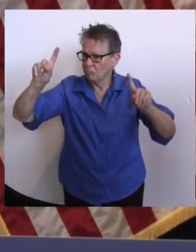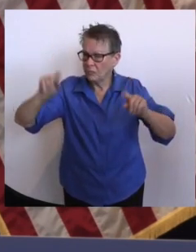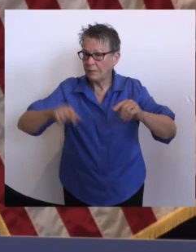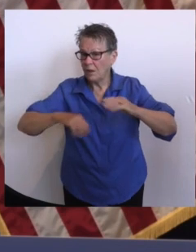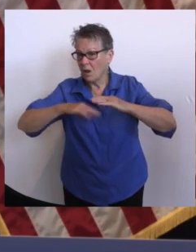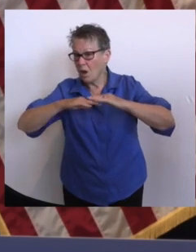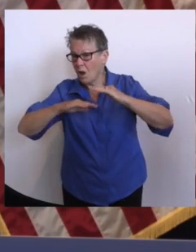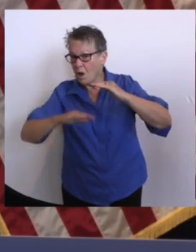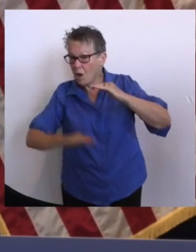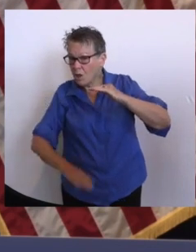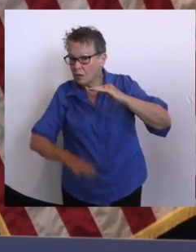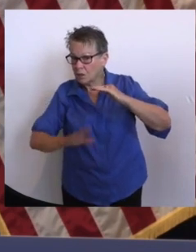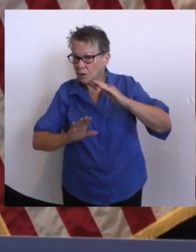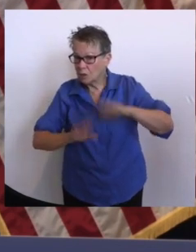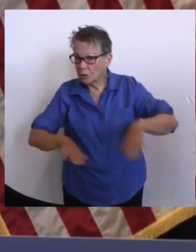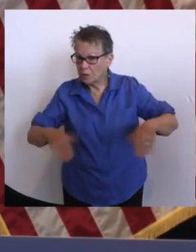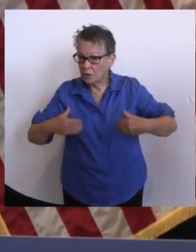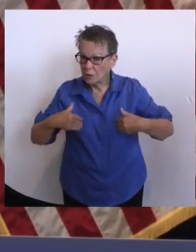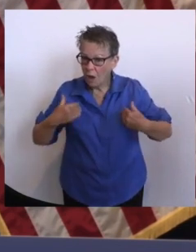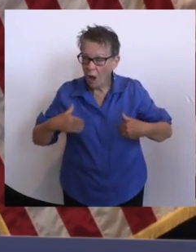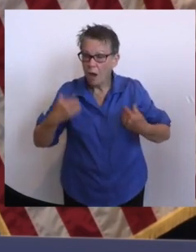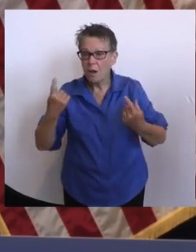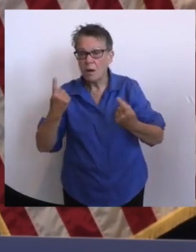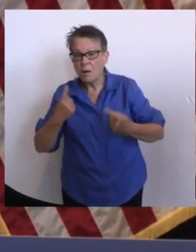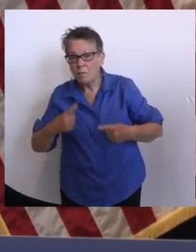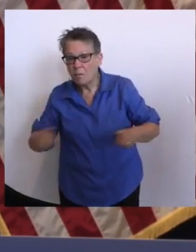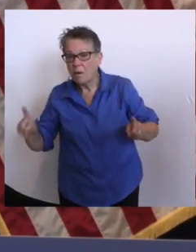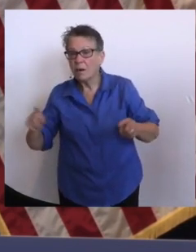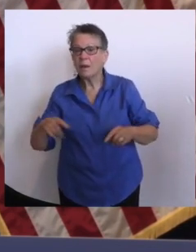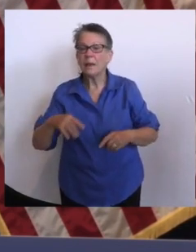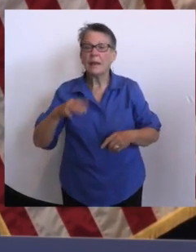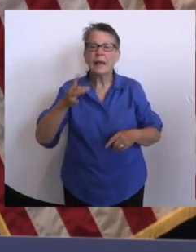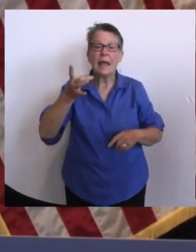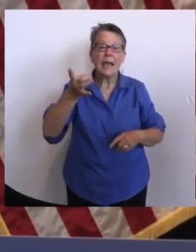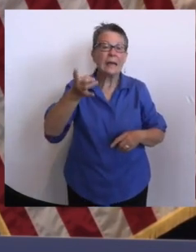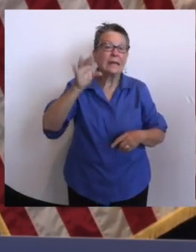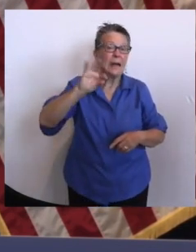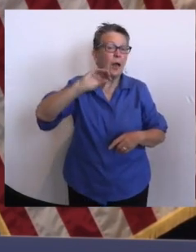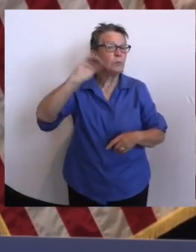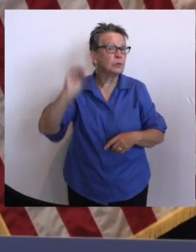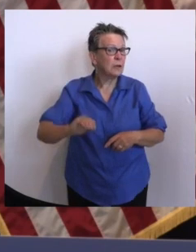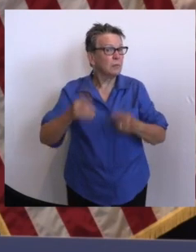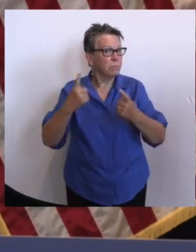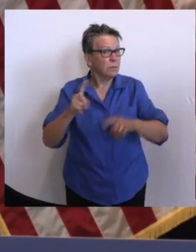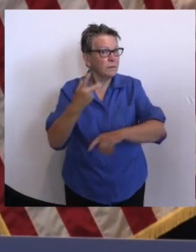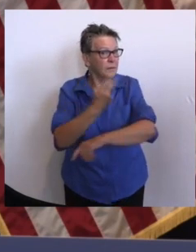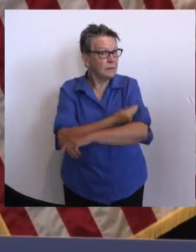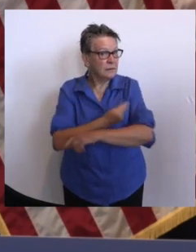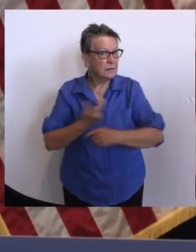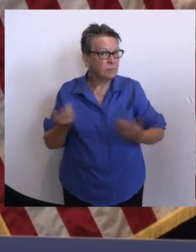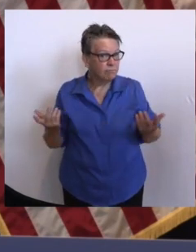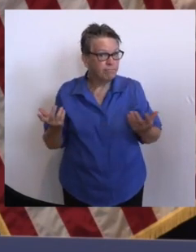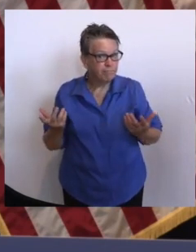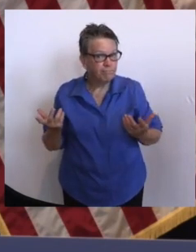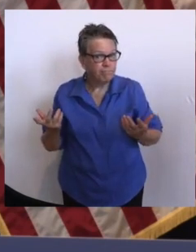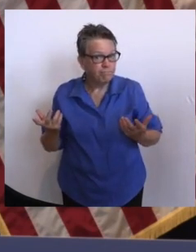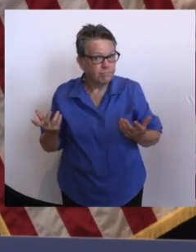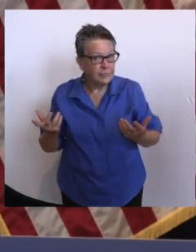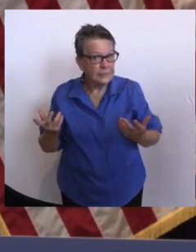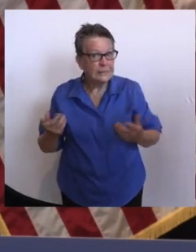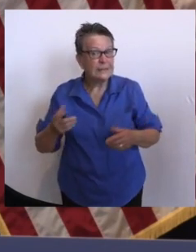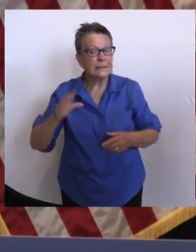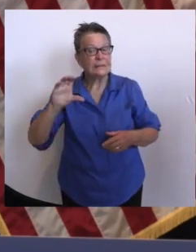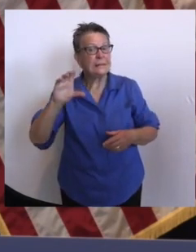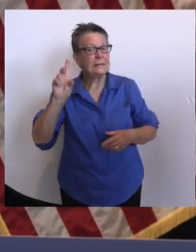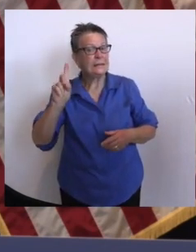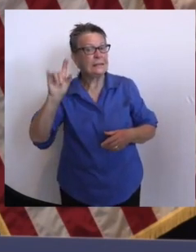This difference was similar to all three COVID-19 vaccines. However, CDC did caution that this decline in effectiveness